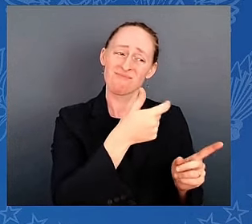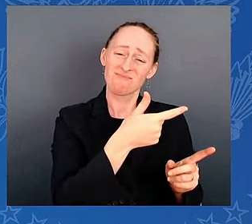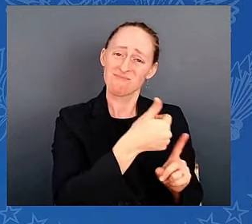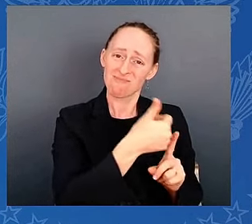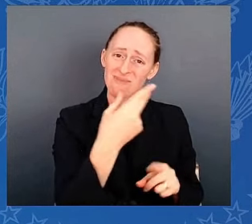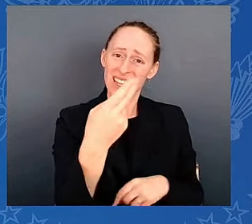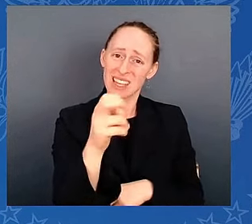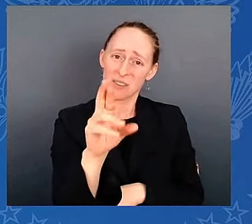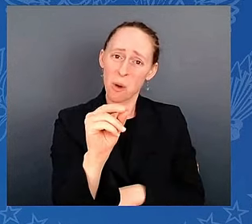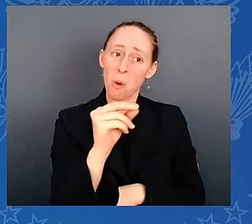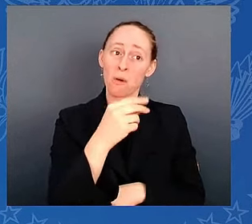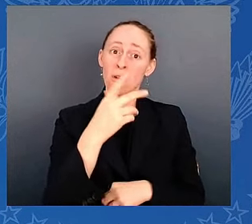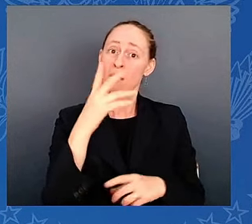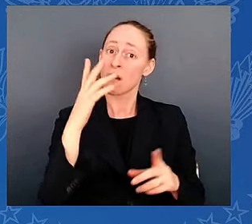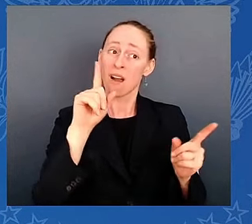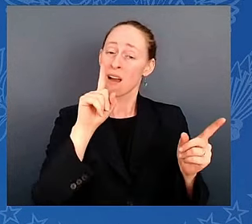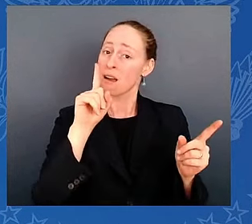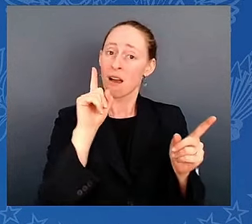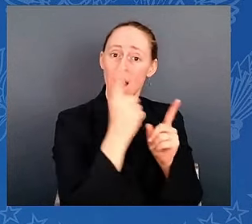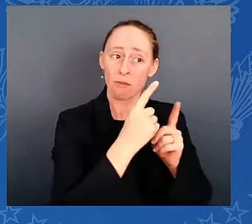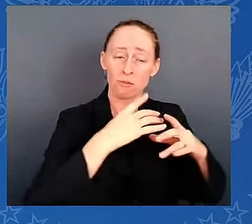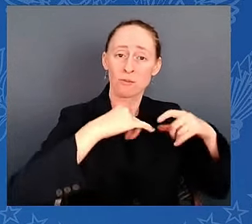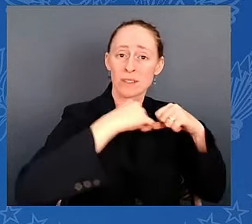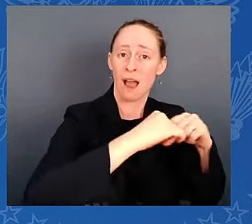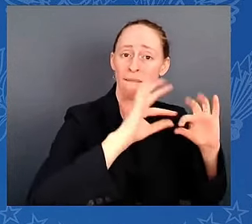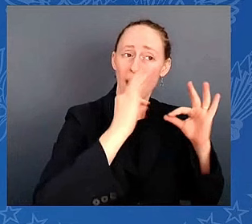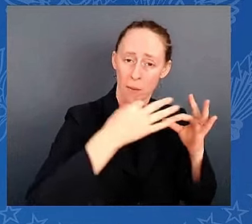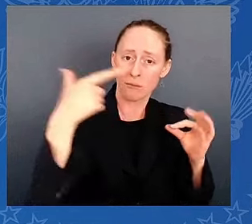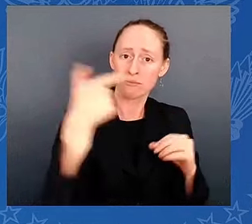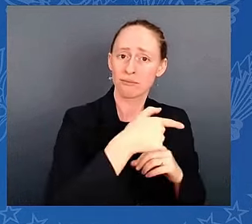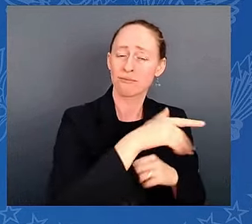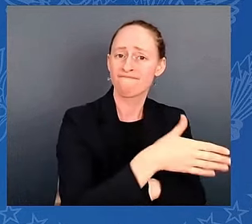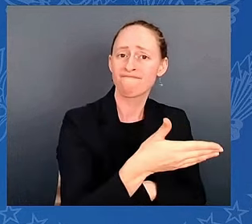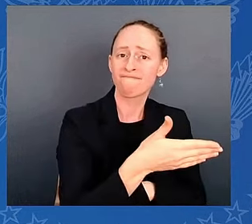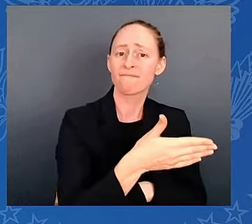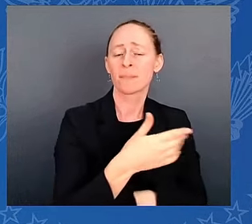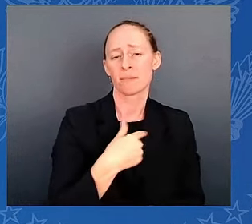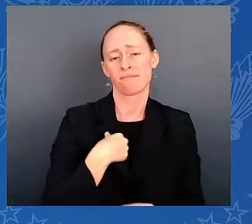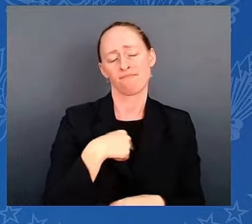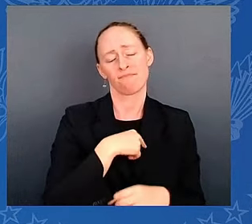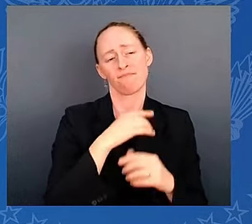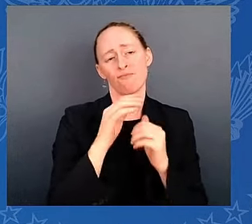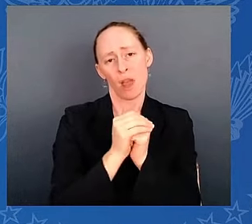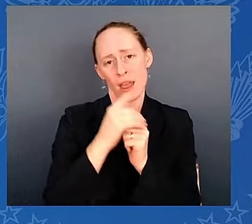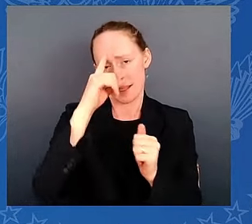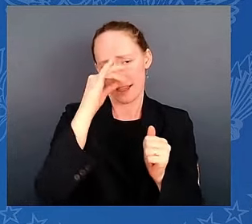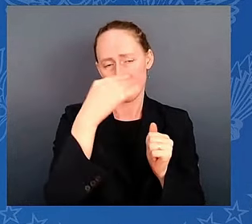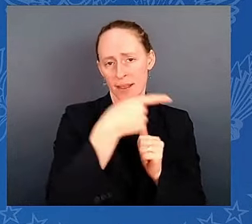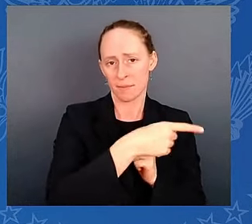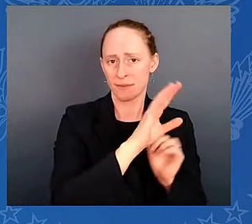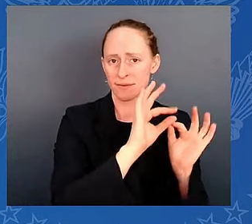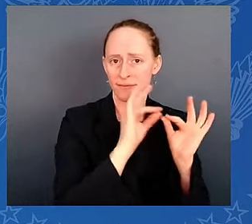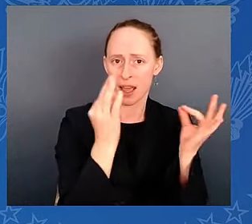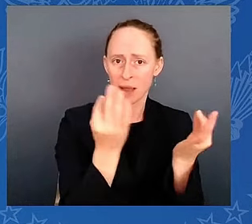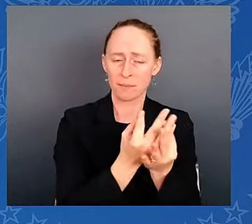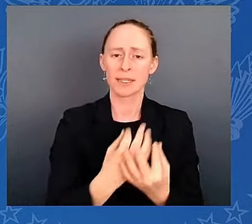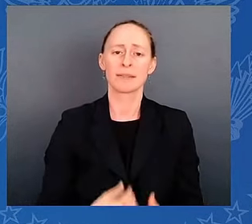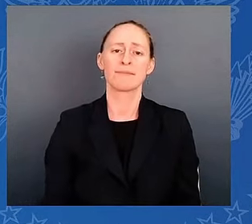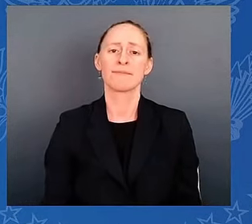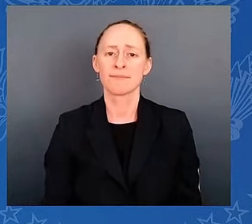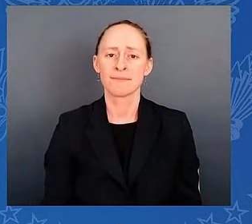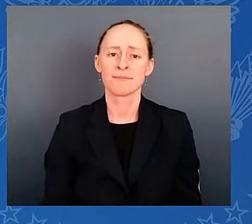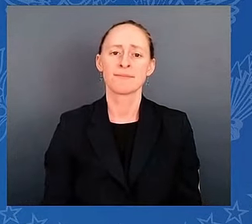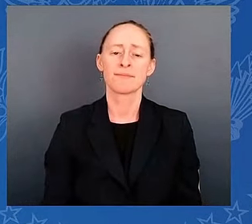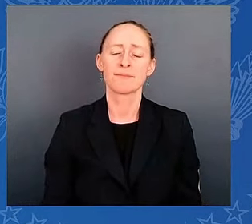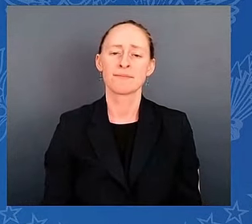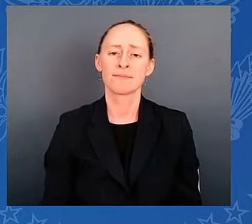all those injured in our prayers. Earlier today, I spoke about an ongoing investigation. We do not know